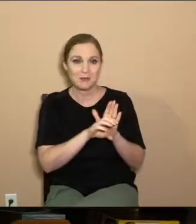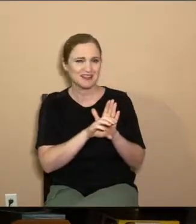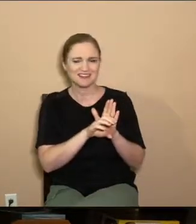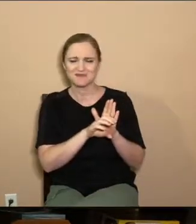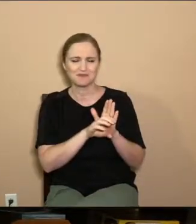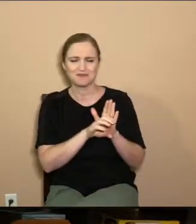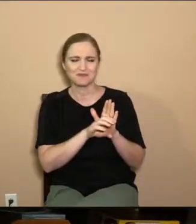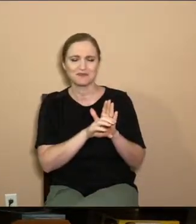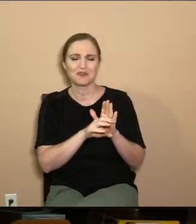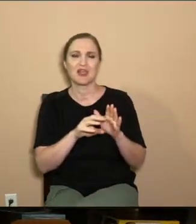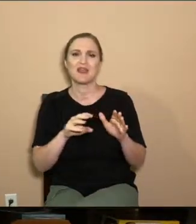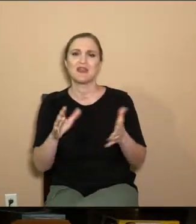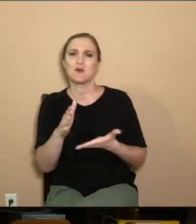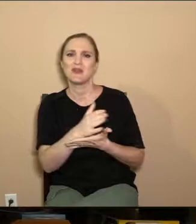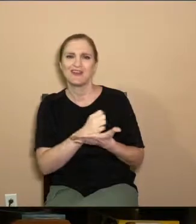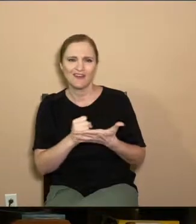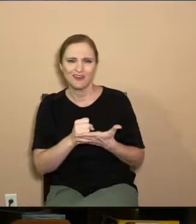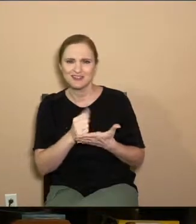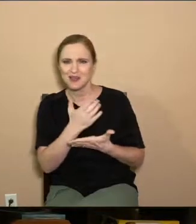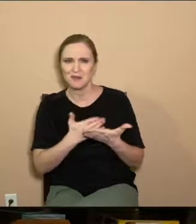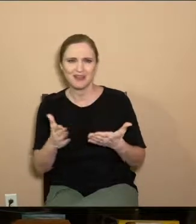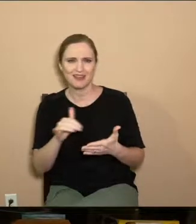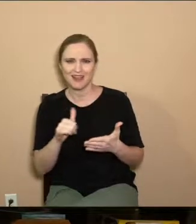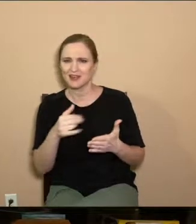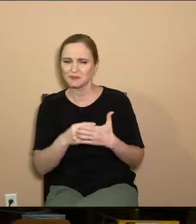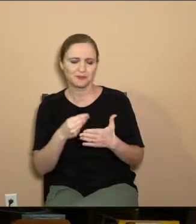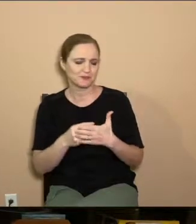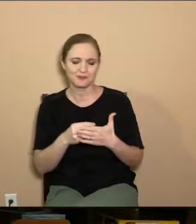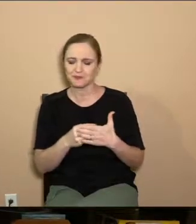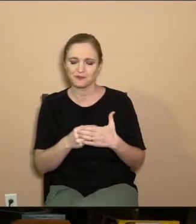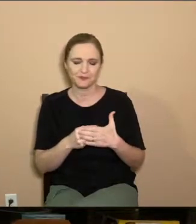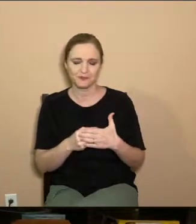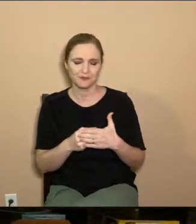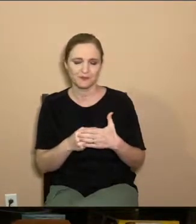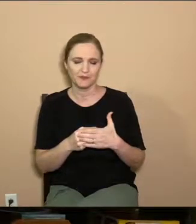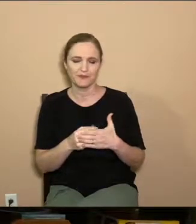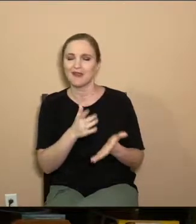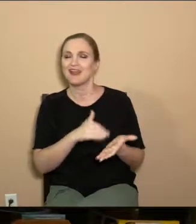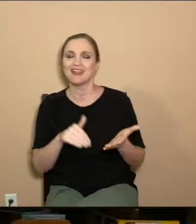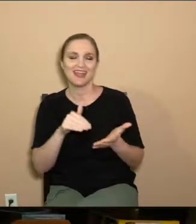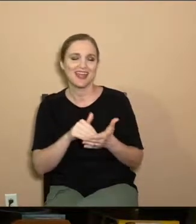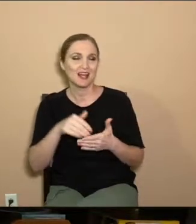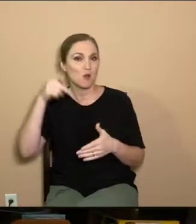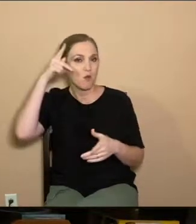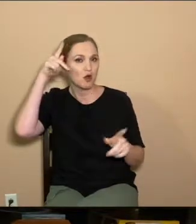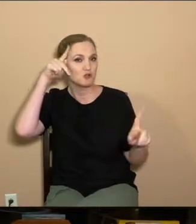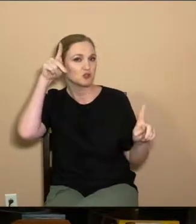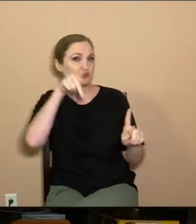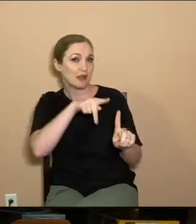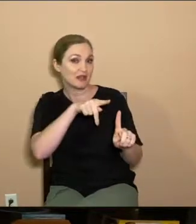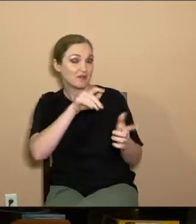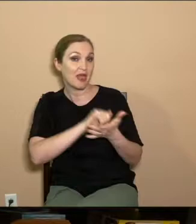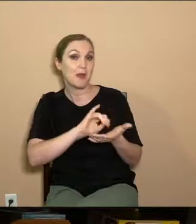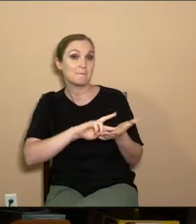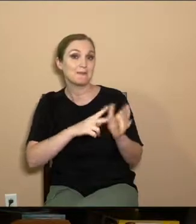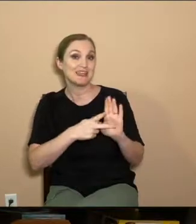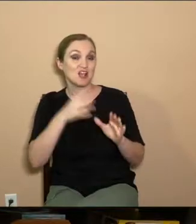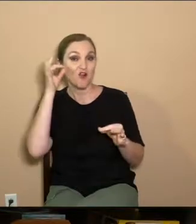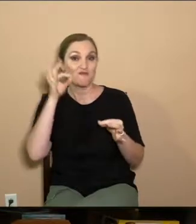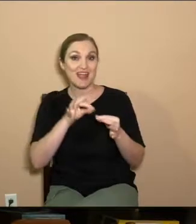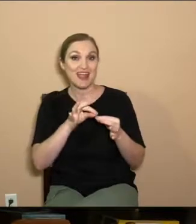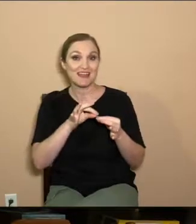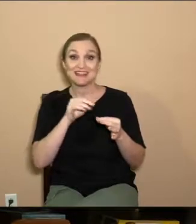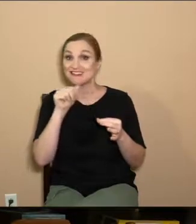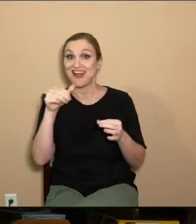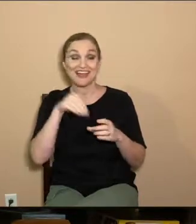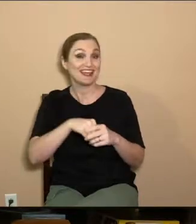that we earn something like we would earn a wage. And again, in Paul's perspective, that means that our faith is not in